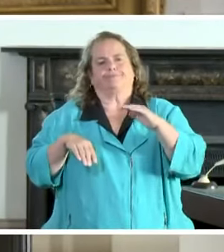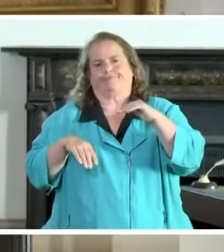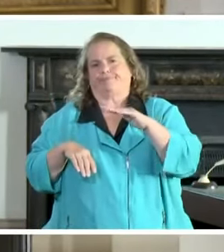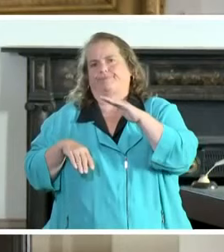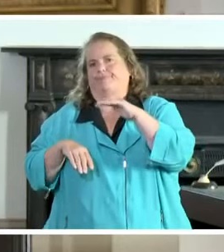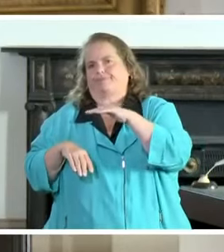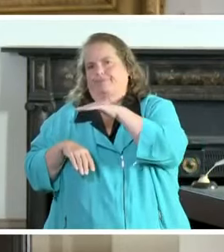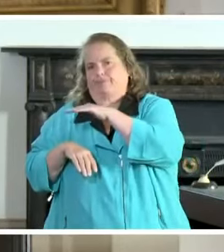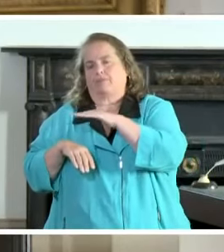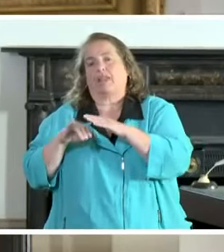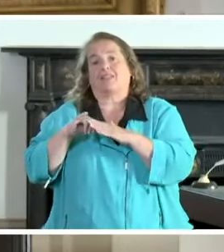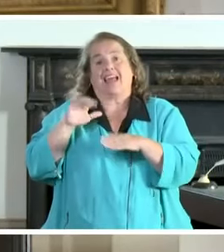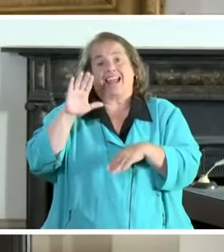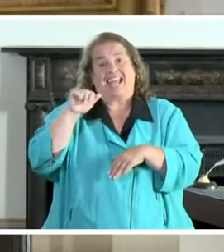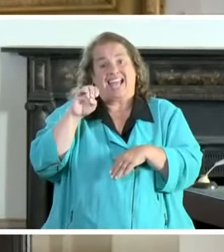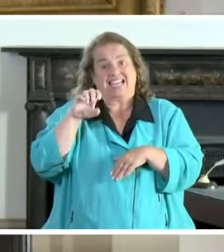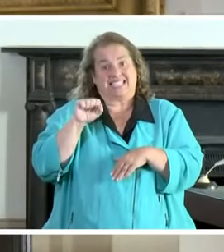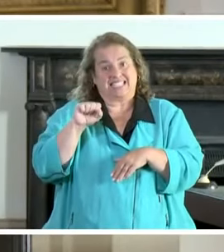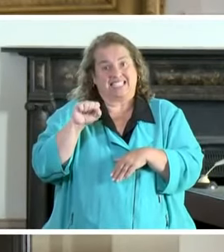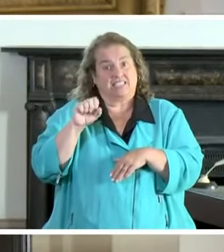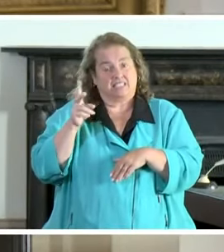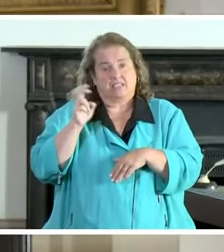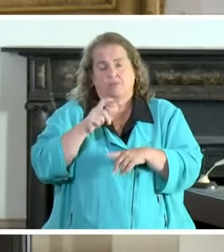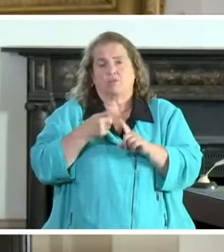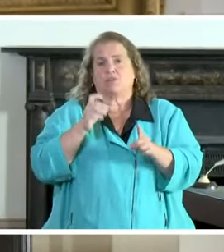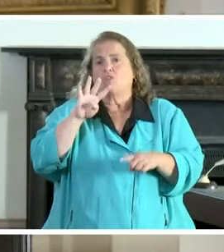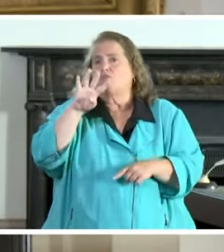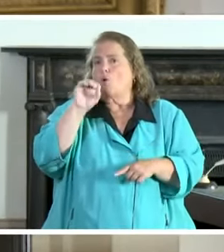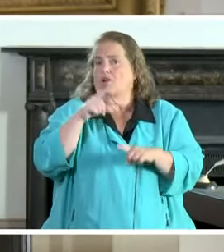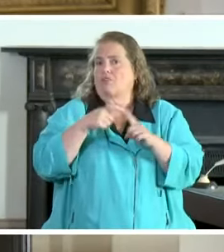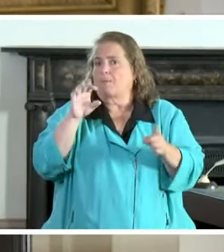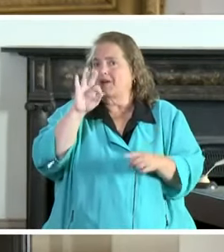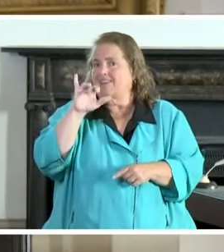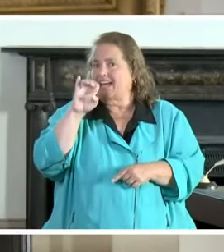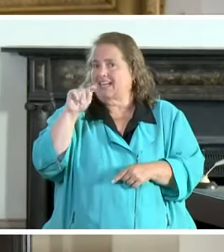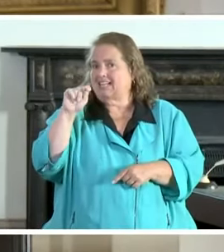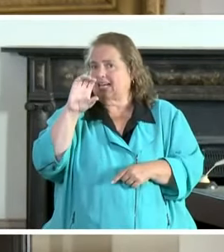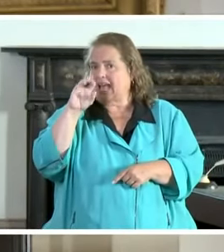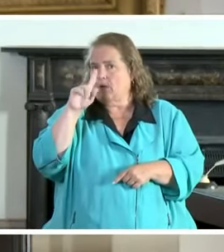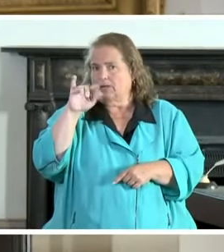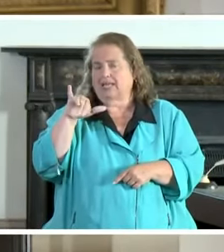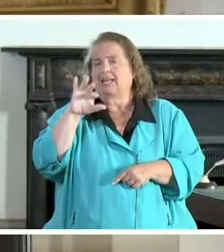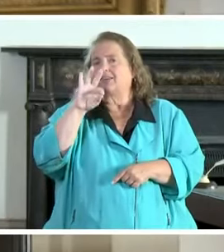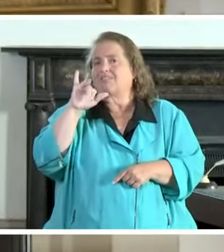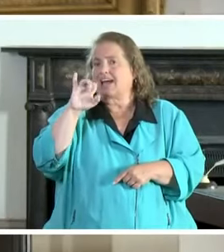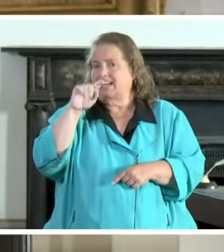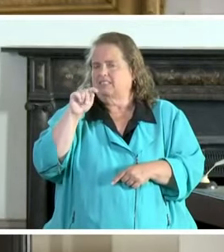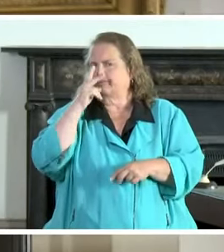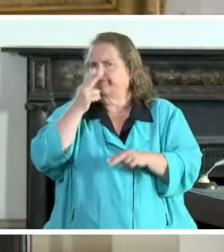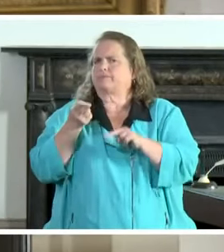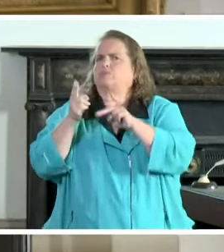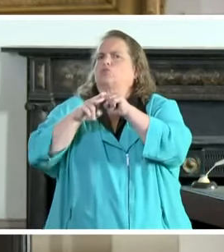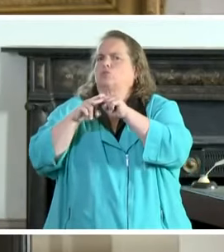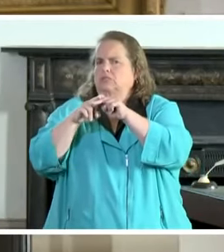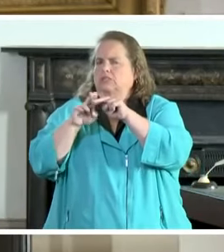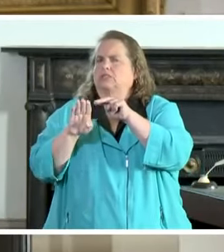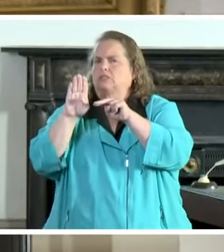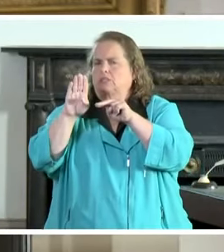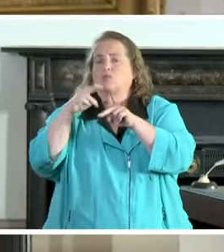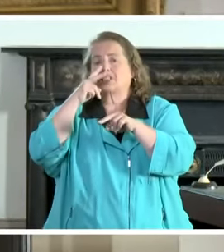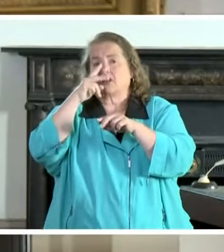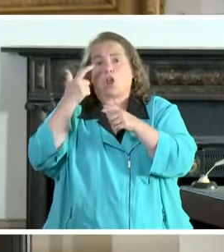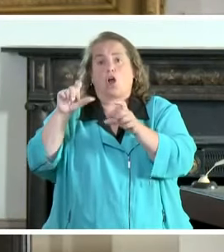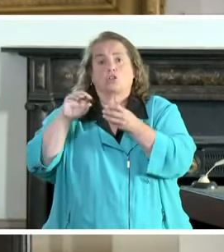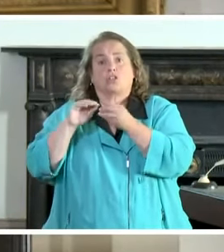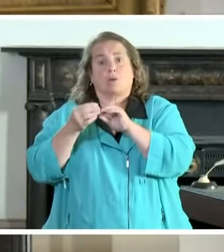cases come 40 from fayette county they are seeing an increase they're seeing a large part of that